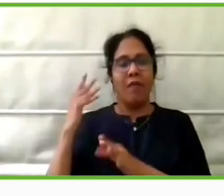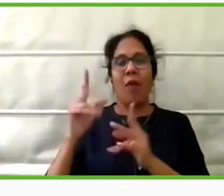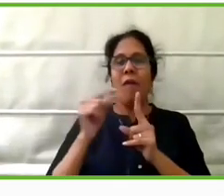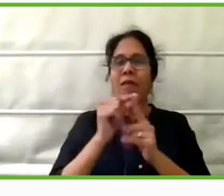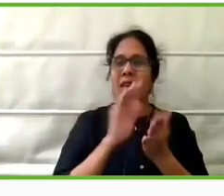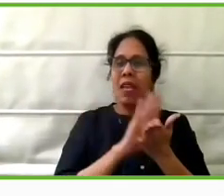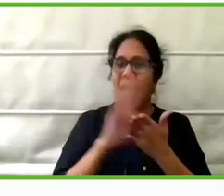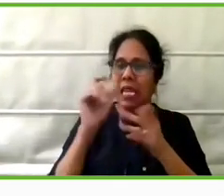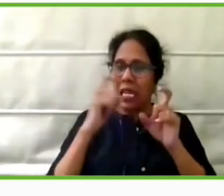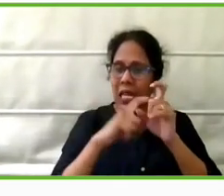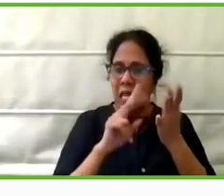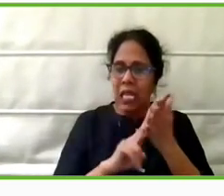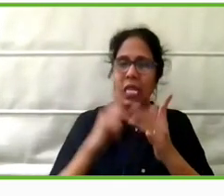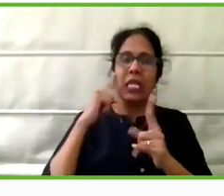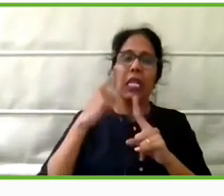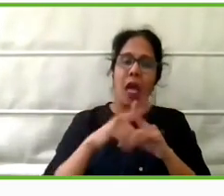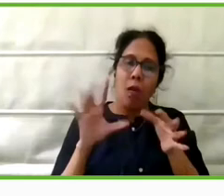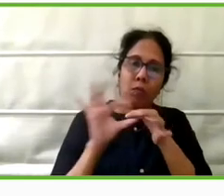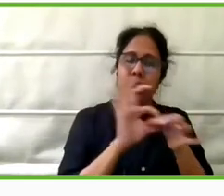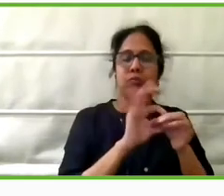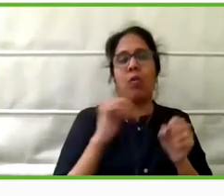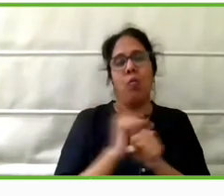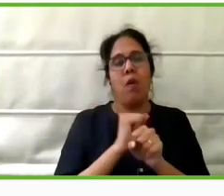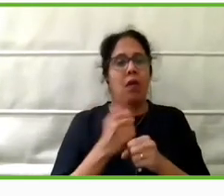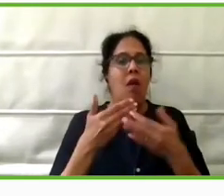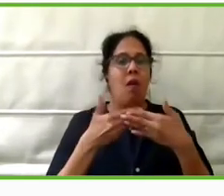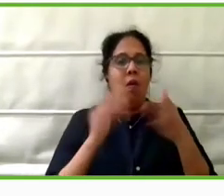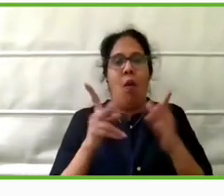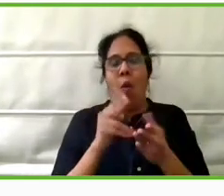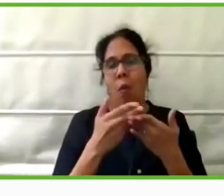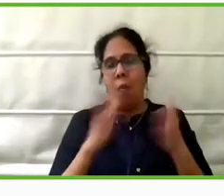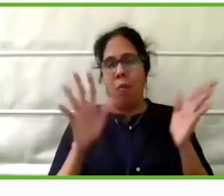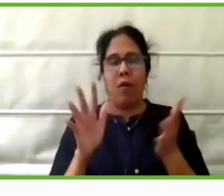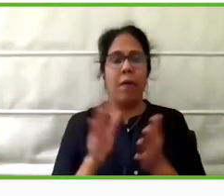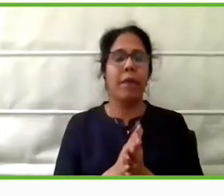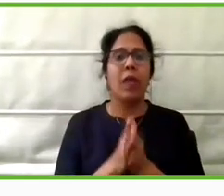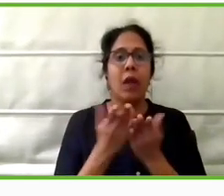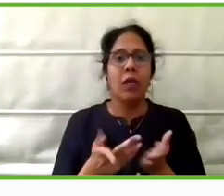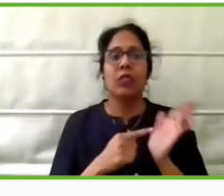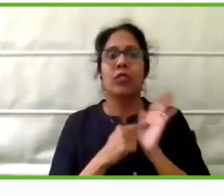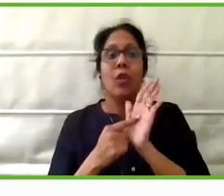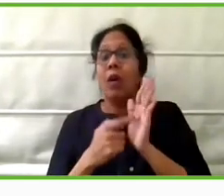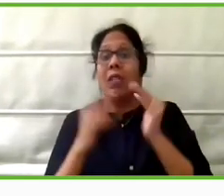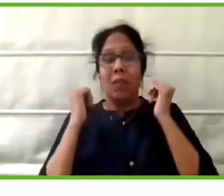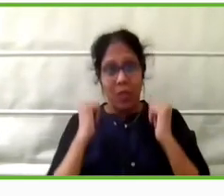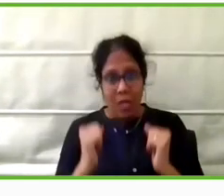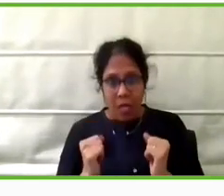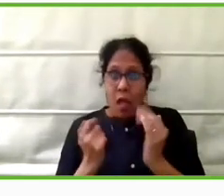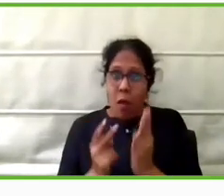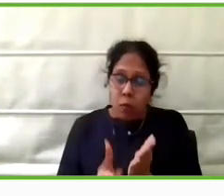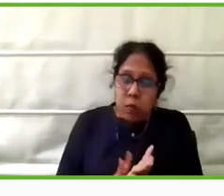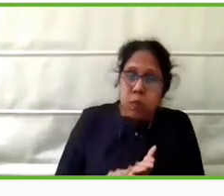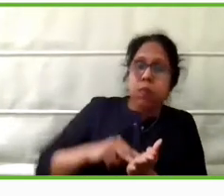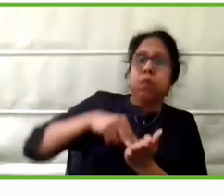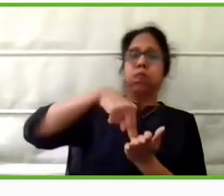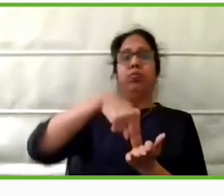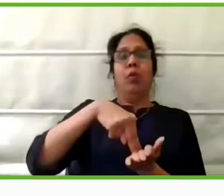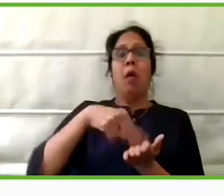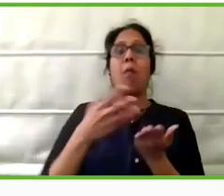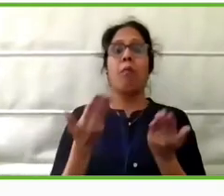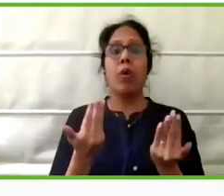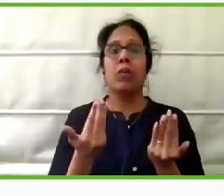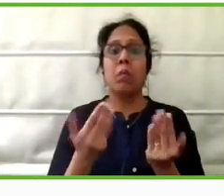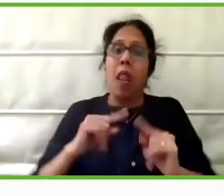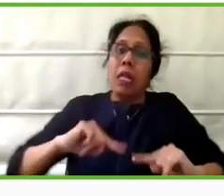And it's a wheelchair that enables the person to shift from the sitting to the standing position by themselves with their